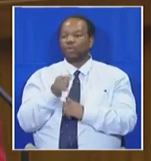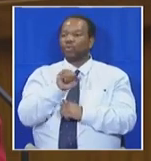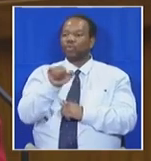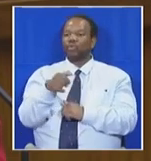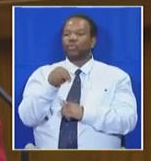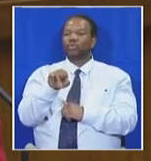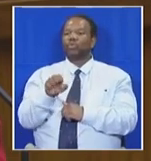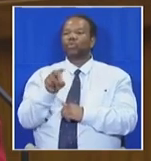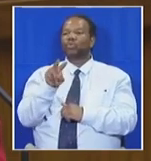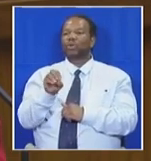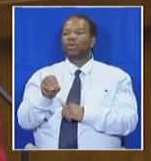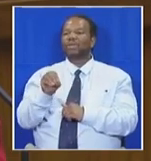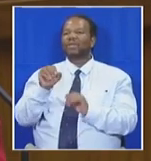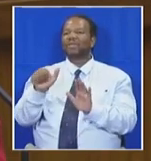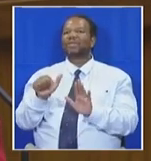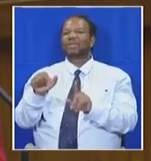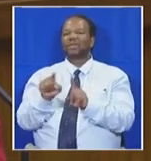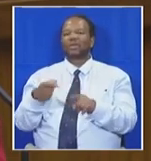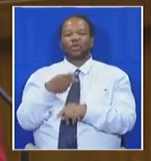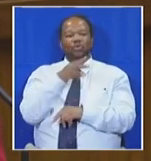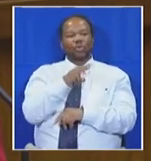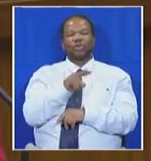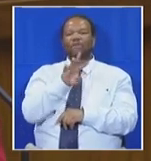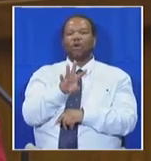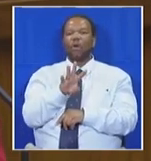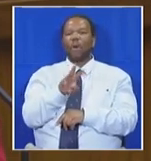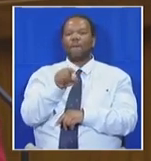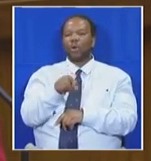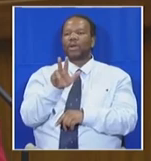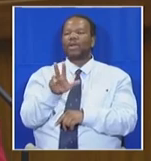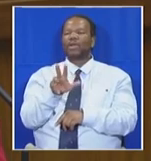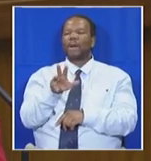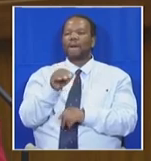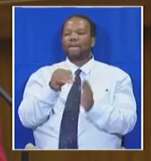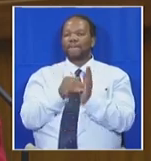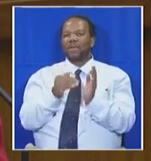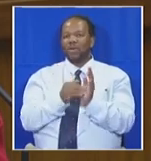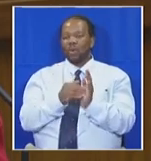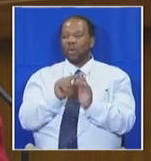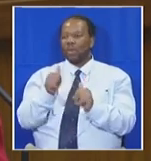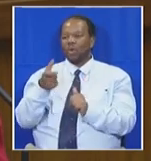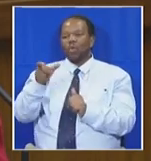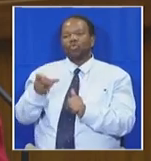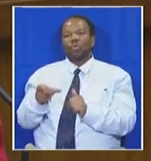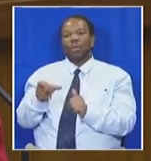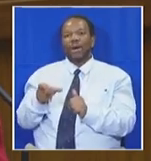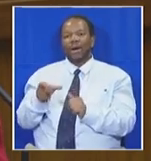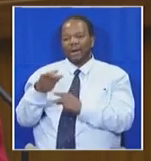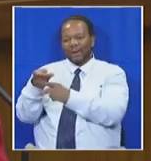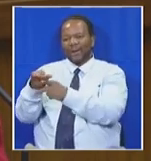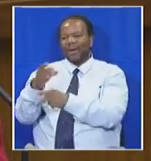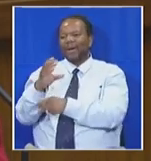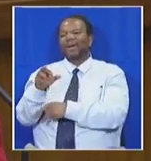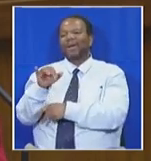a total of 24.8 million consumers were credit active in South Africa. Of these 14